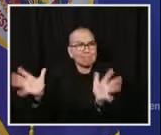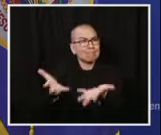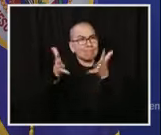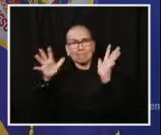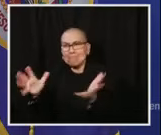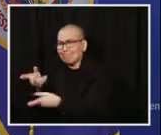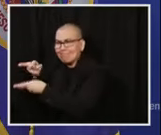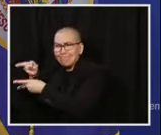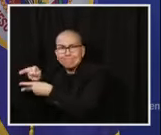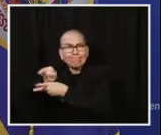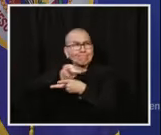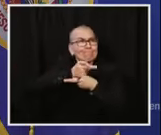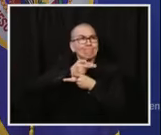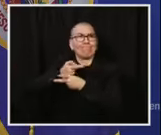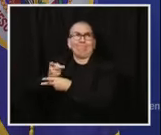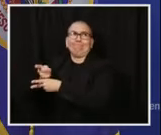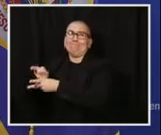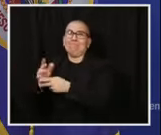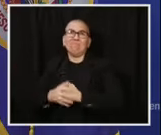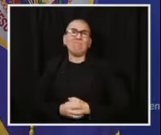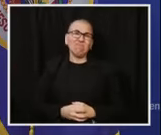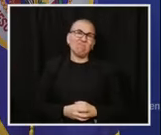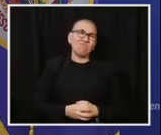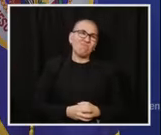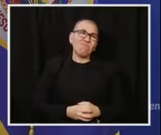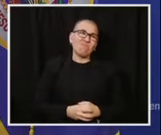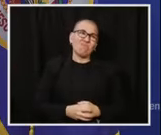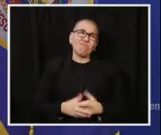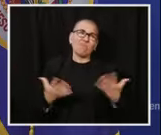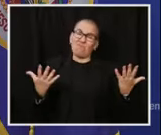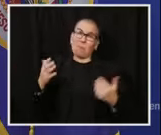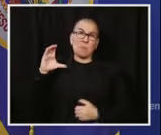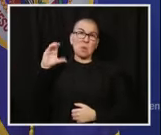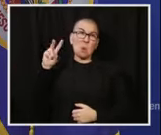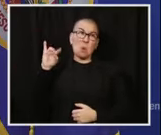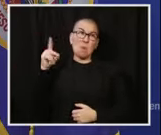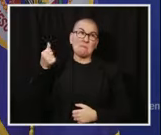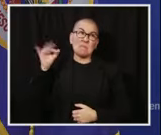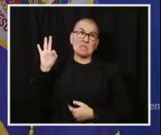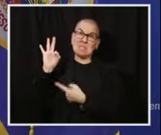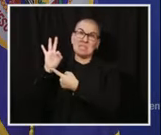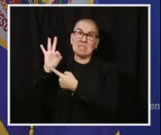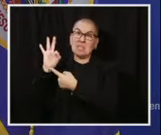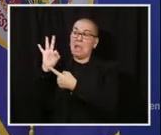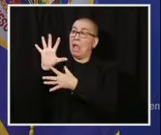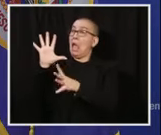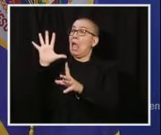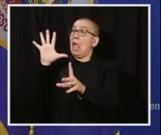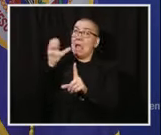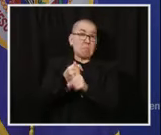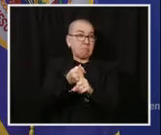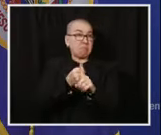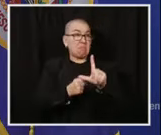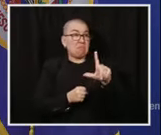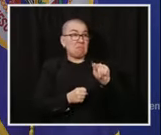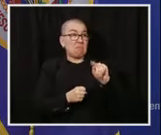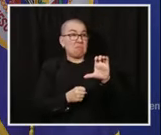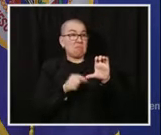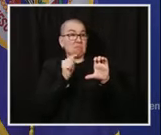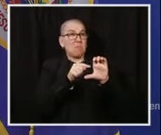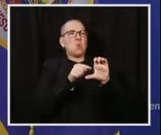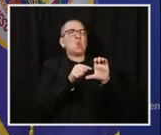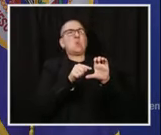Unfortunately, this has had an impact on our long-term care staffing and our residents. Overall, cases have been up as a result of this community transmission and community spread,